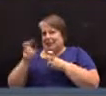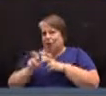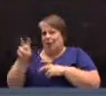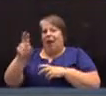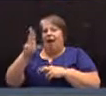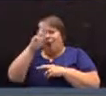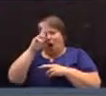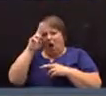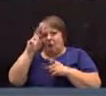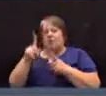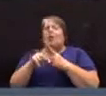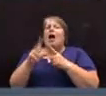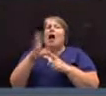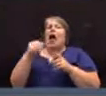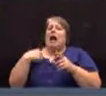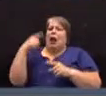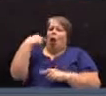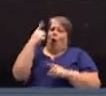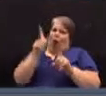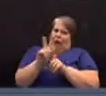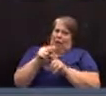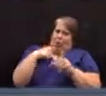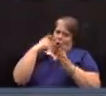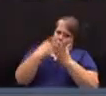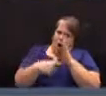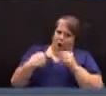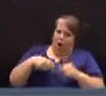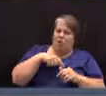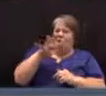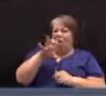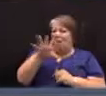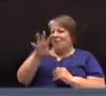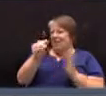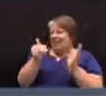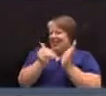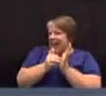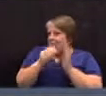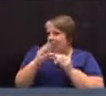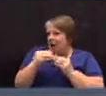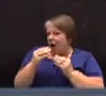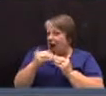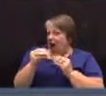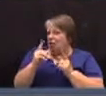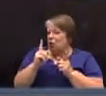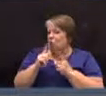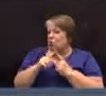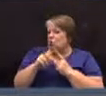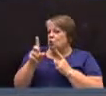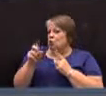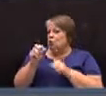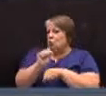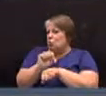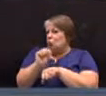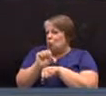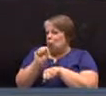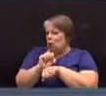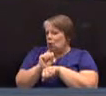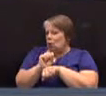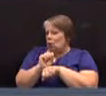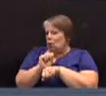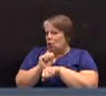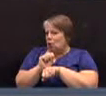And it looks like it's going to cost us $450,000, if I recall correctly, to do the work that the